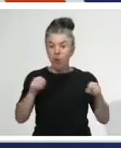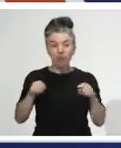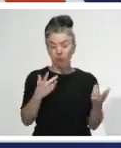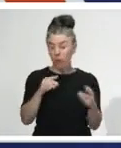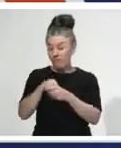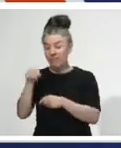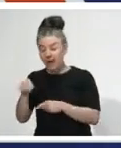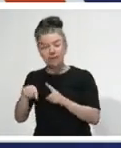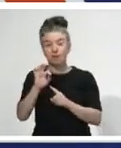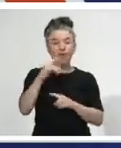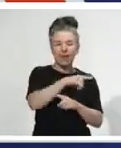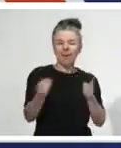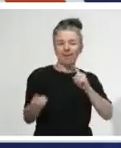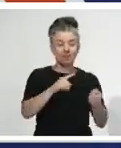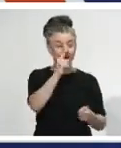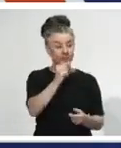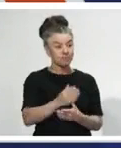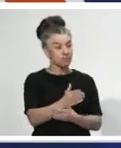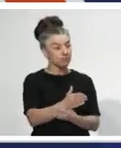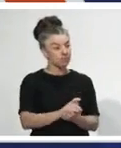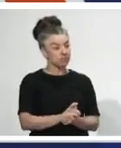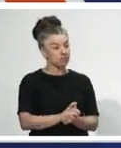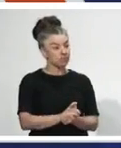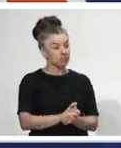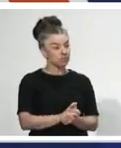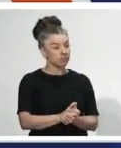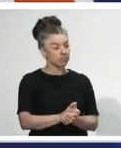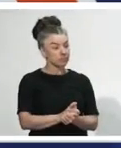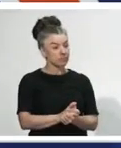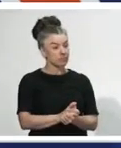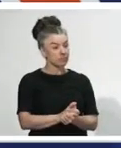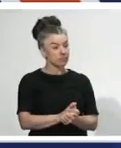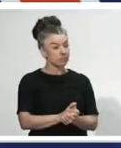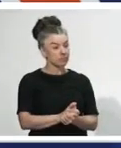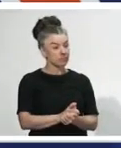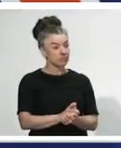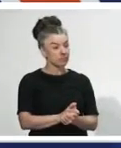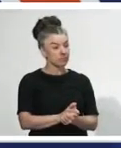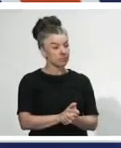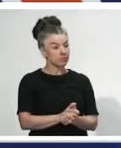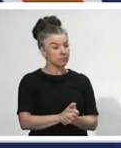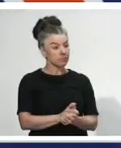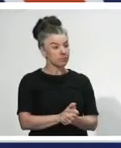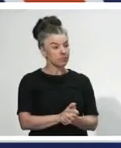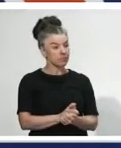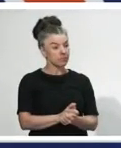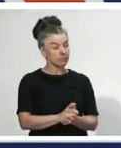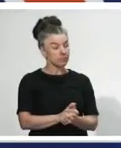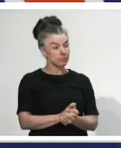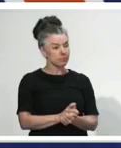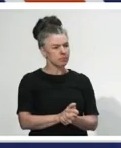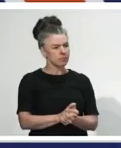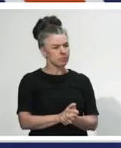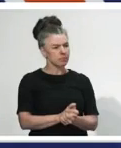Minister, we've been told that the Ministry of Social Development doesn't have or at very least can't provide sort of detailed breakdown or demographic data